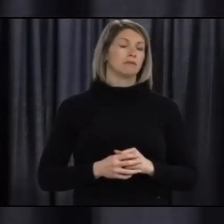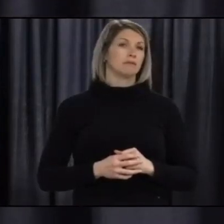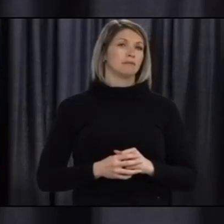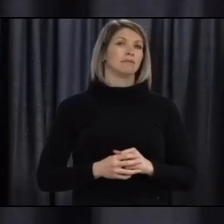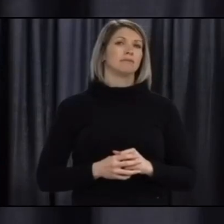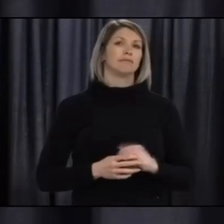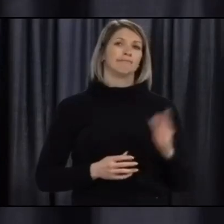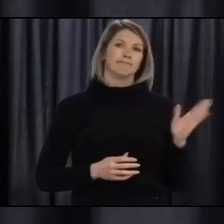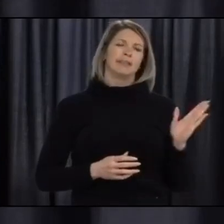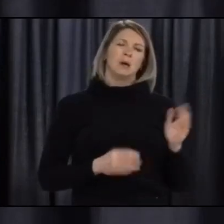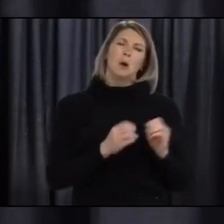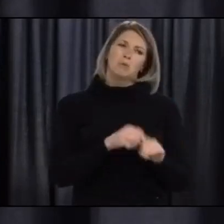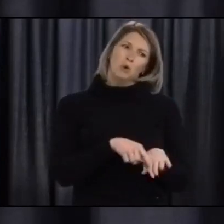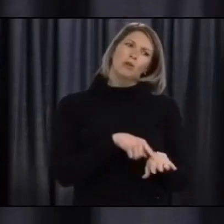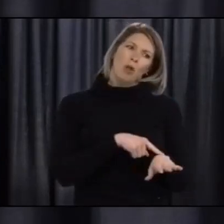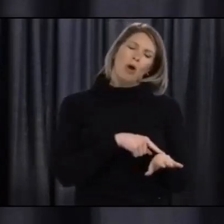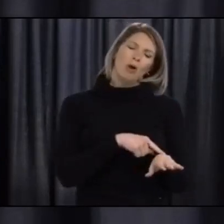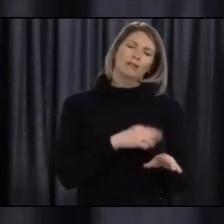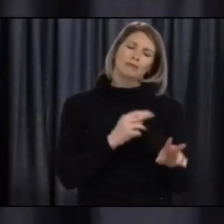This takes a little bit longer.